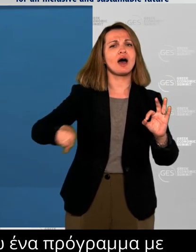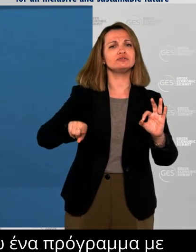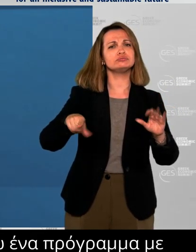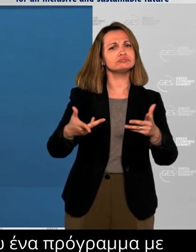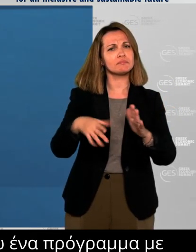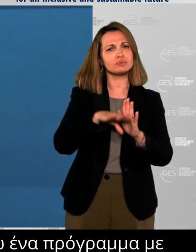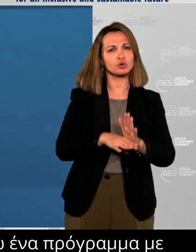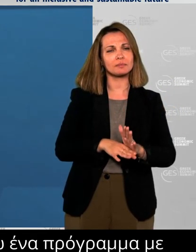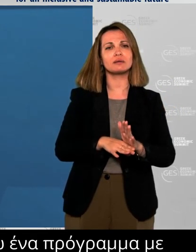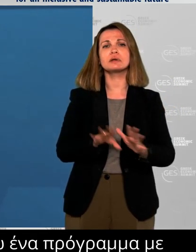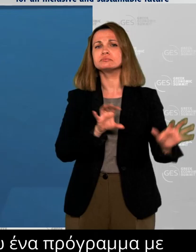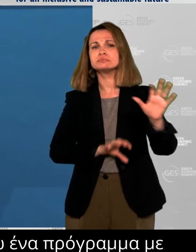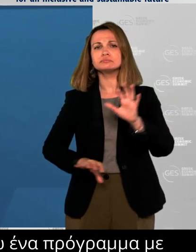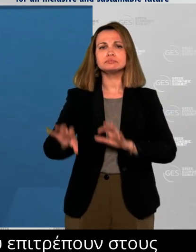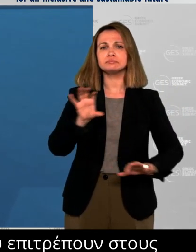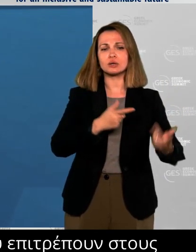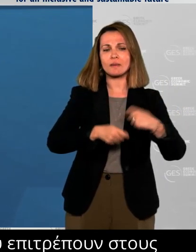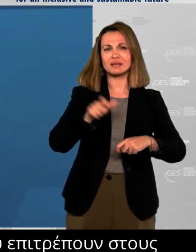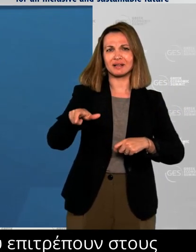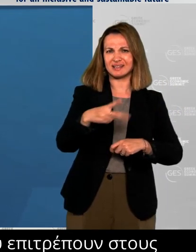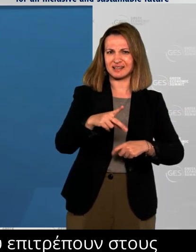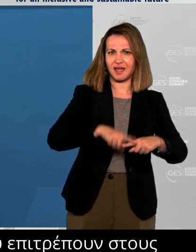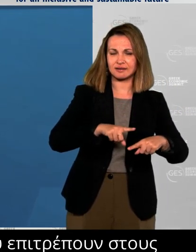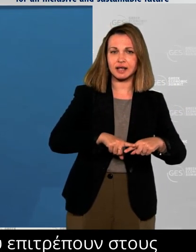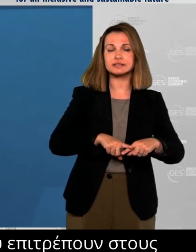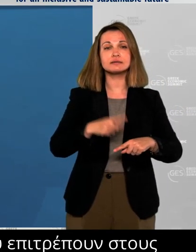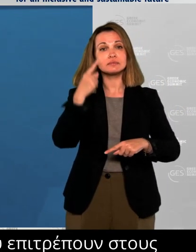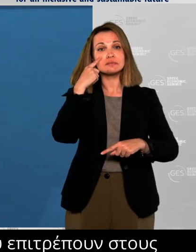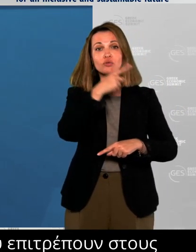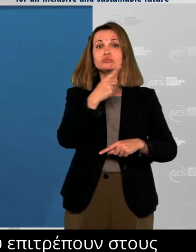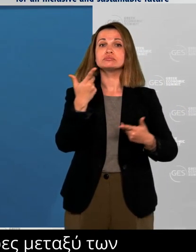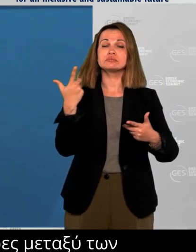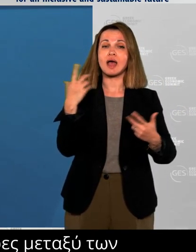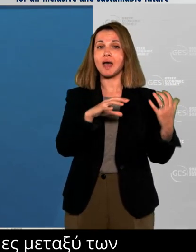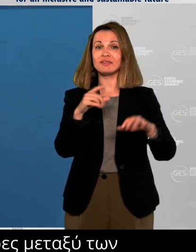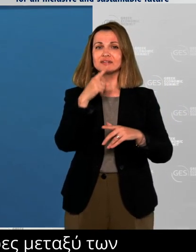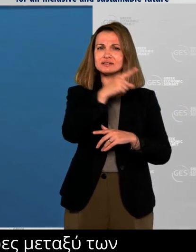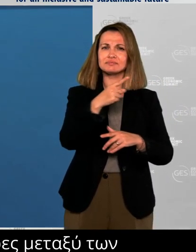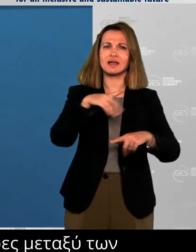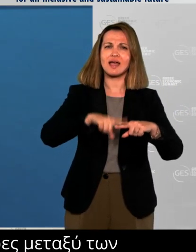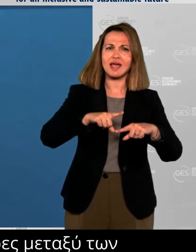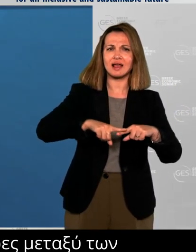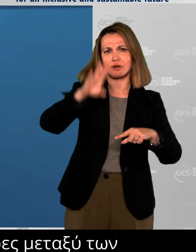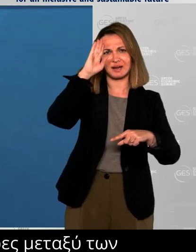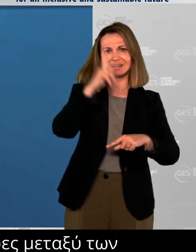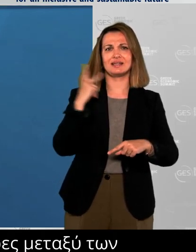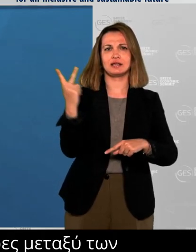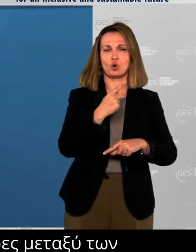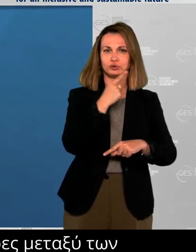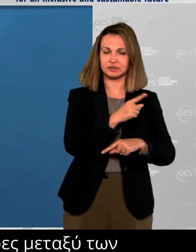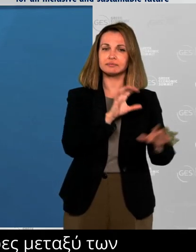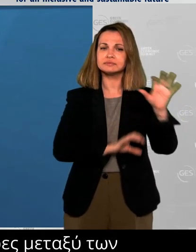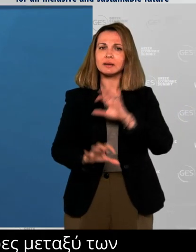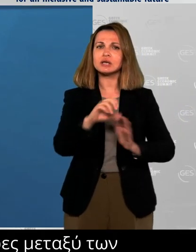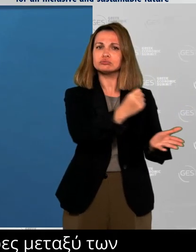brightest of the Greek American community. This collaboration with the Hellenic Initiative is just one example of how the